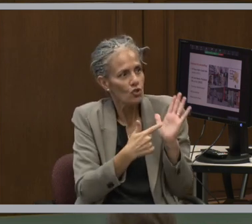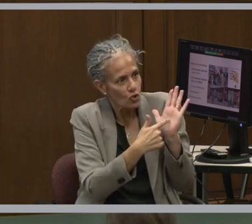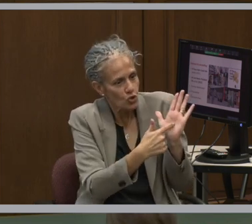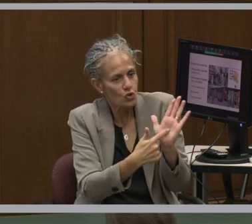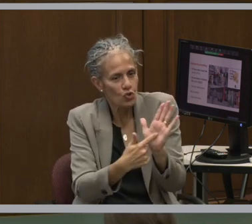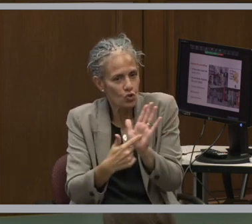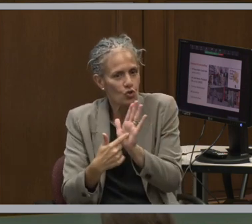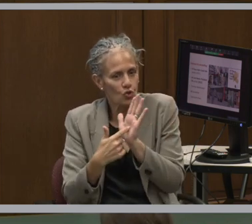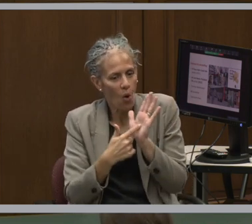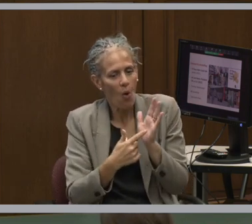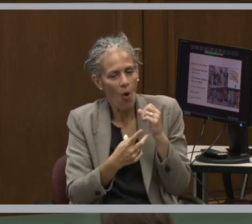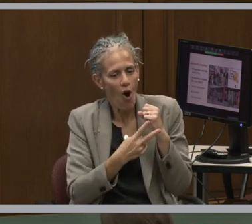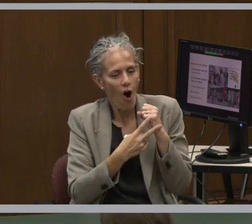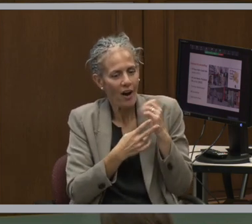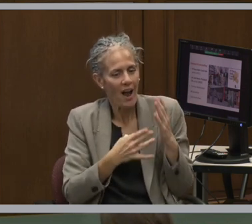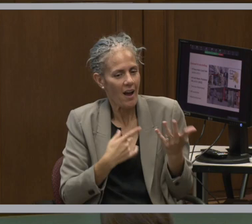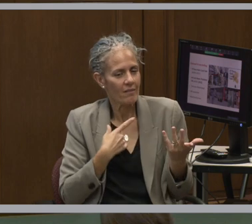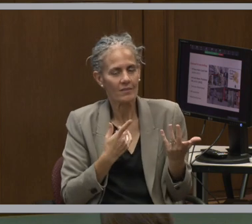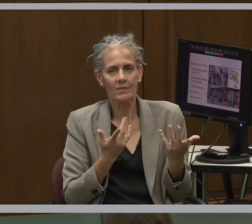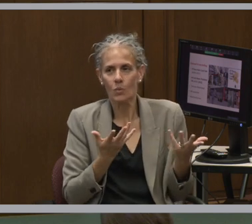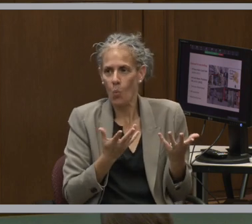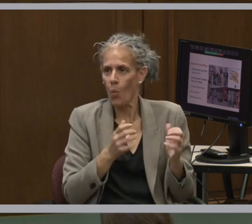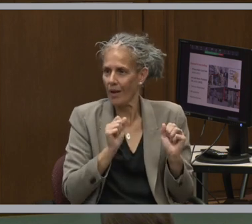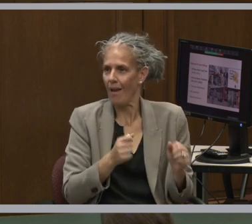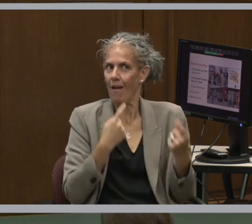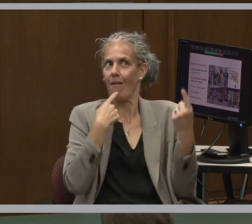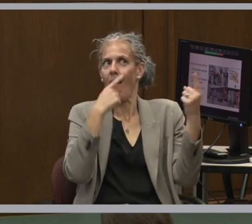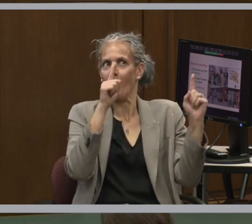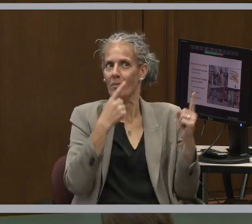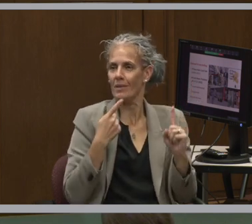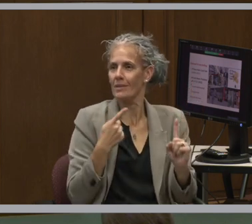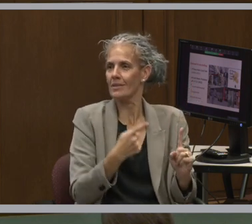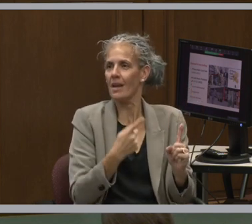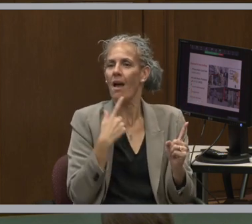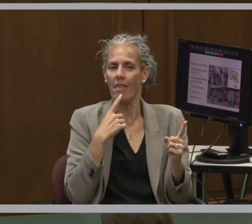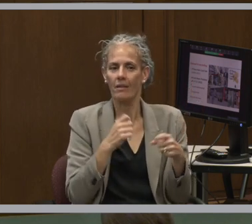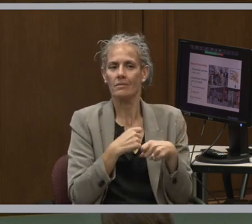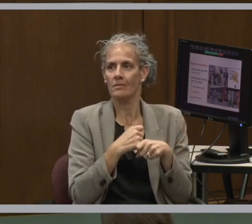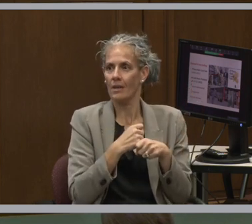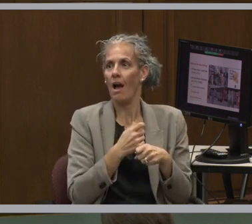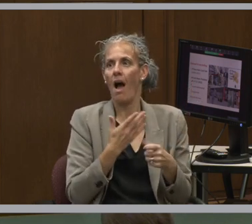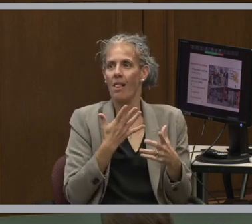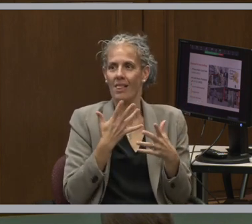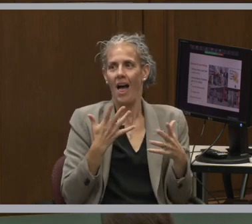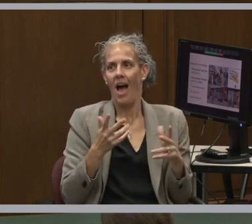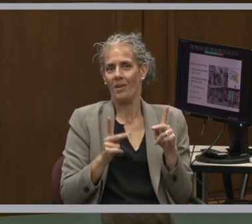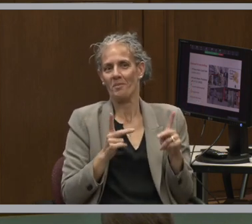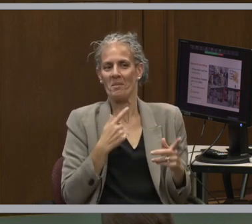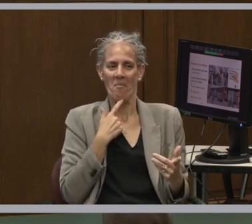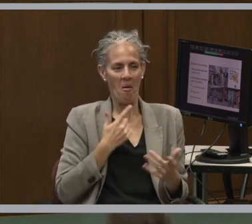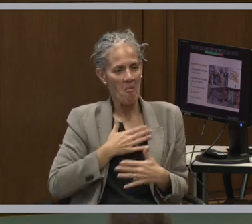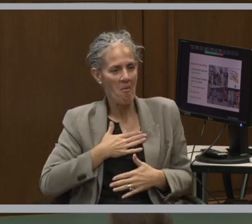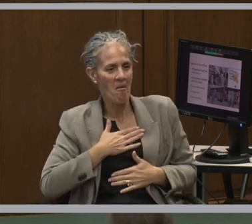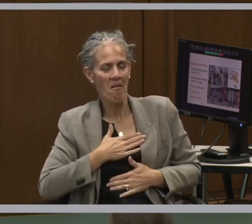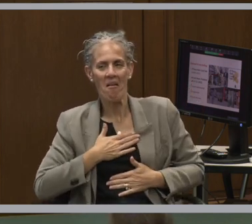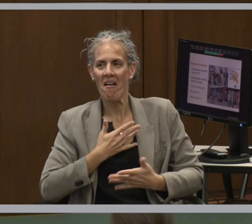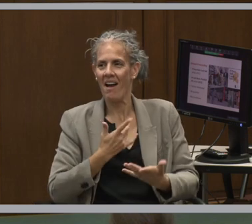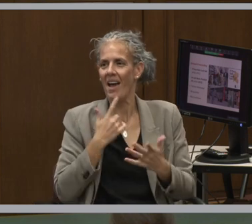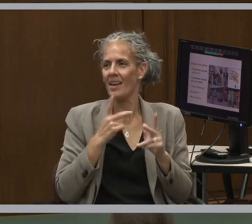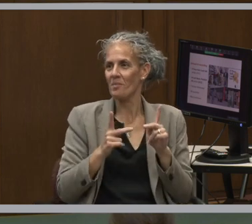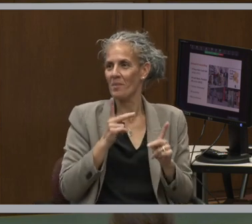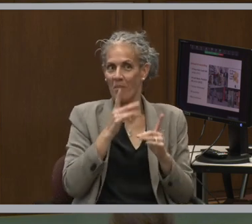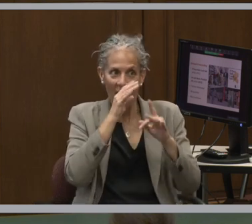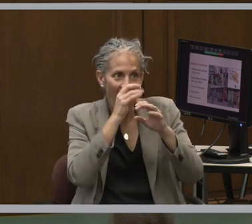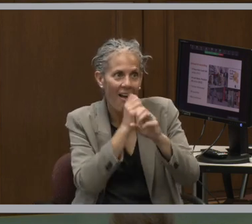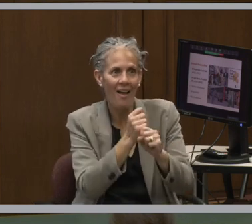we're up to, what the archives can do. And again, it's something that's generated a lot of goodwill on campus, even while we're still,